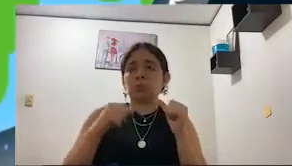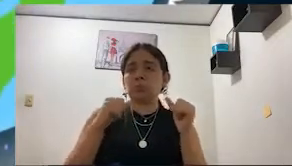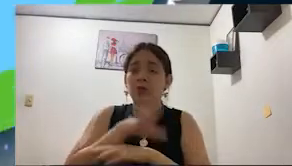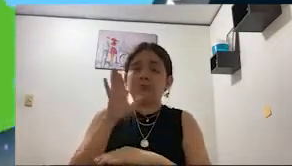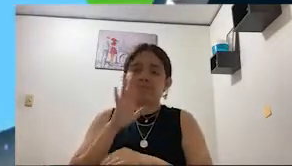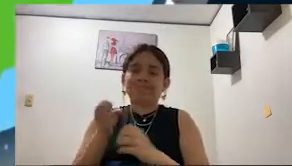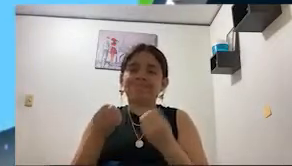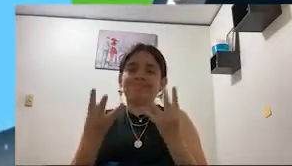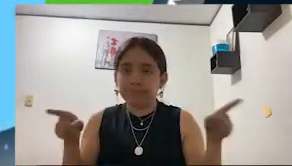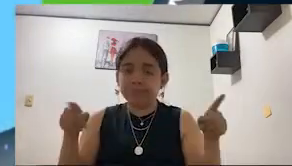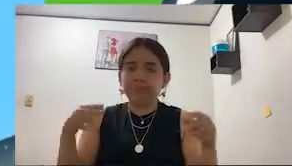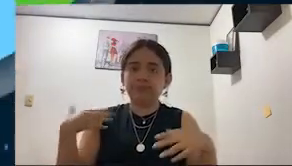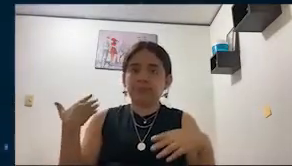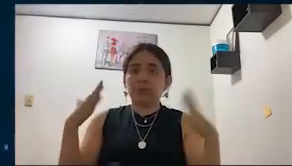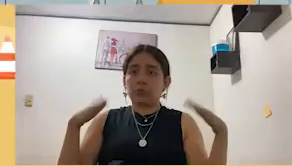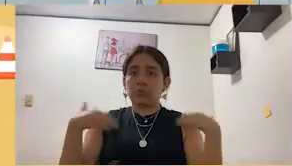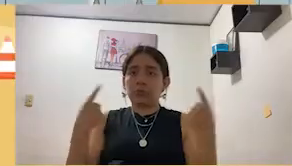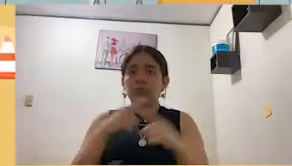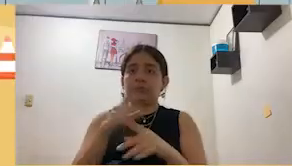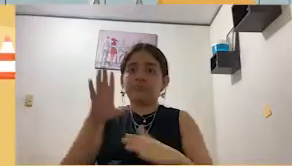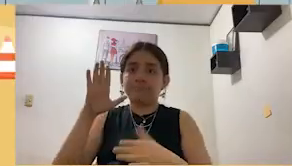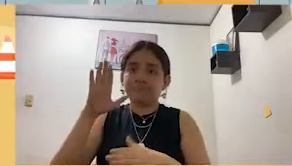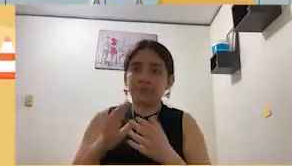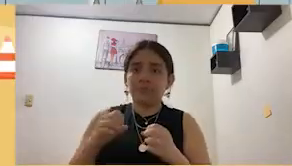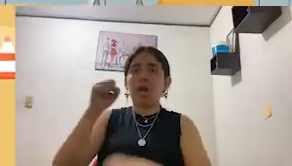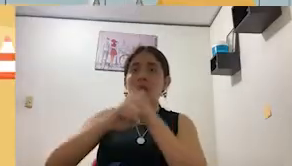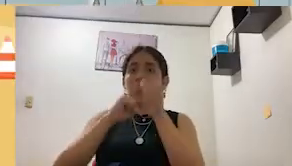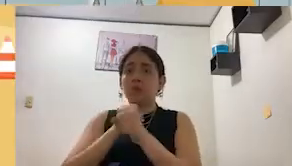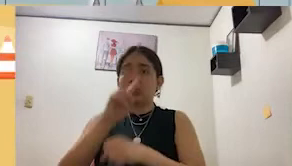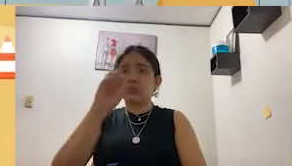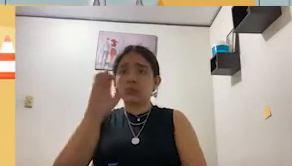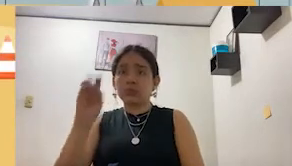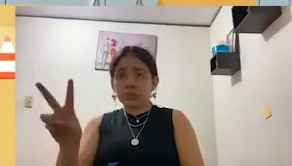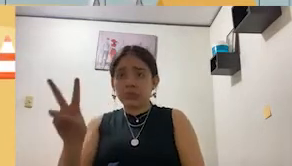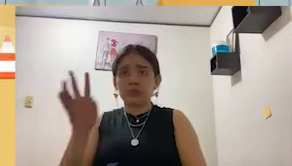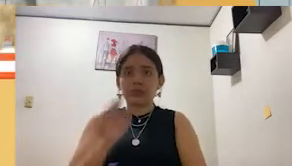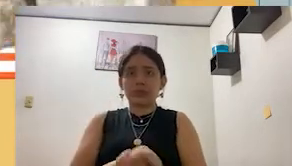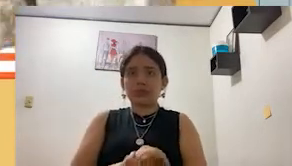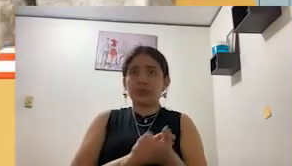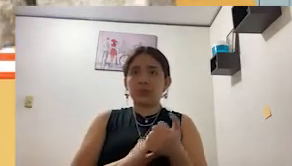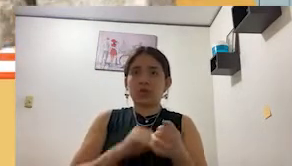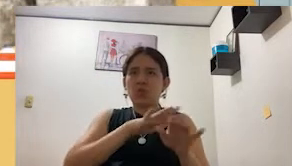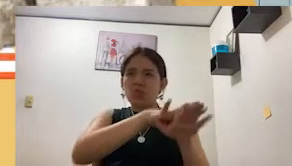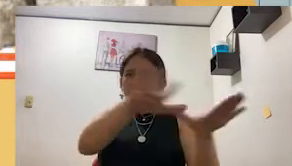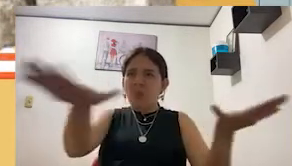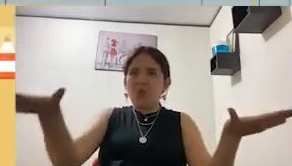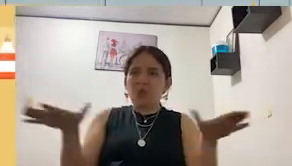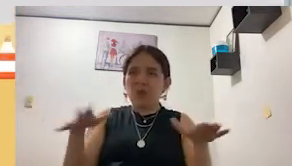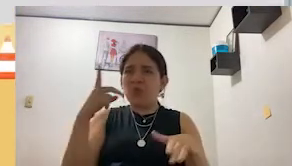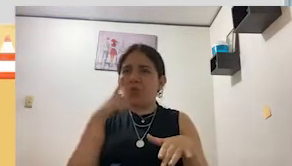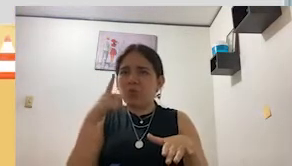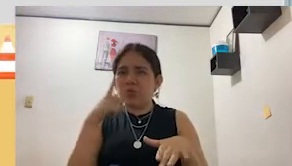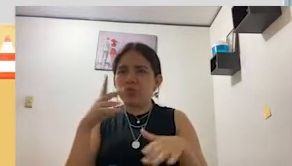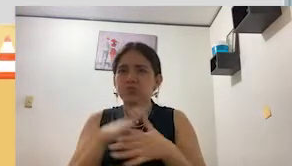Portugal, studies were carried out, investigating the properties and recycled aggregates for using construction, and yielded the following